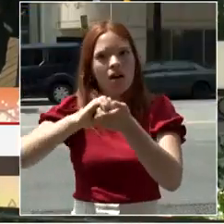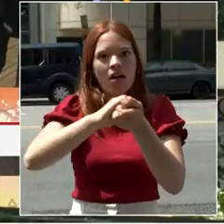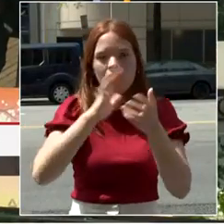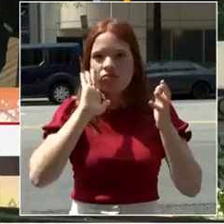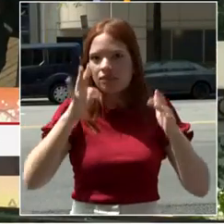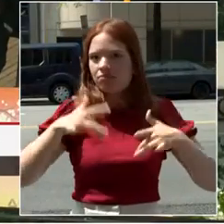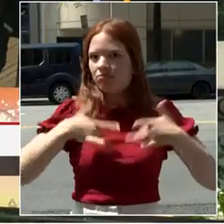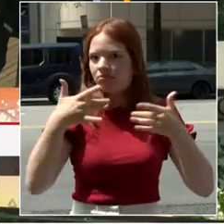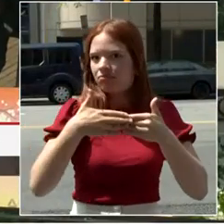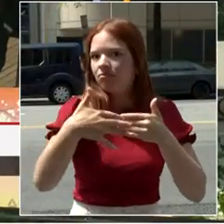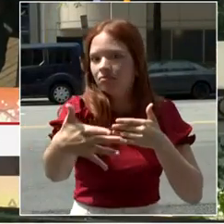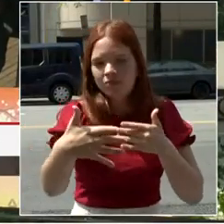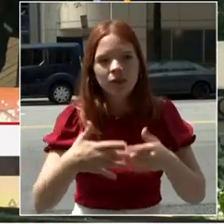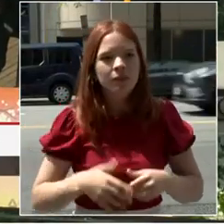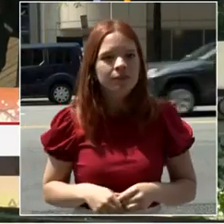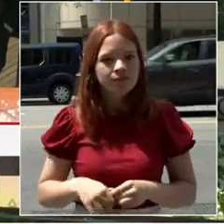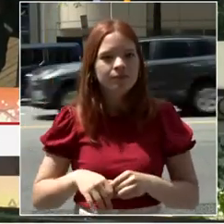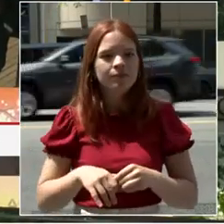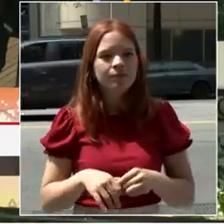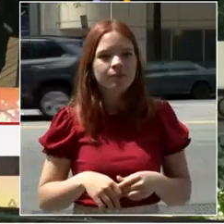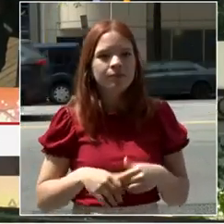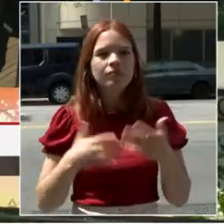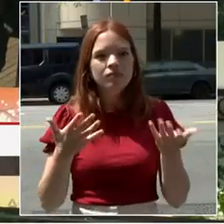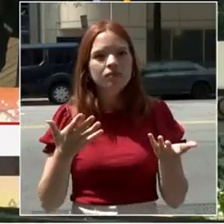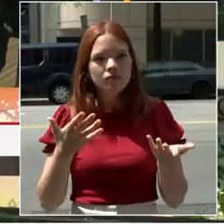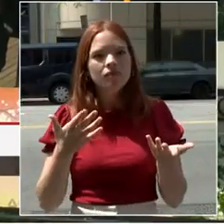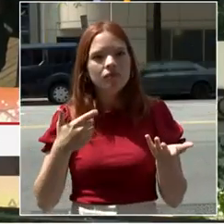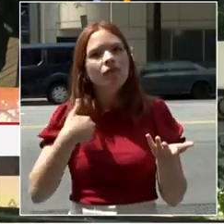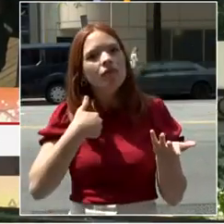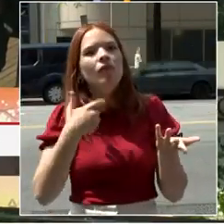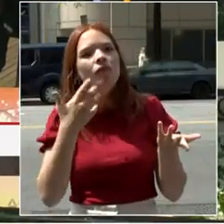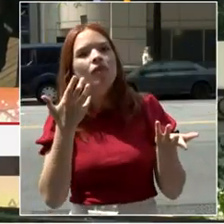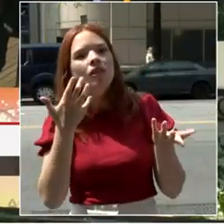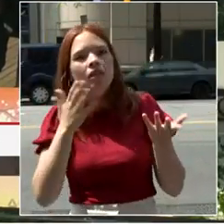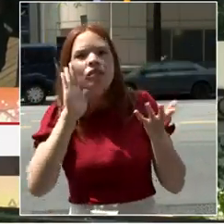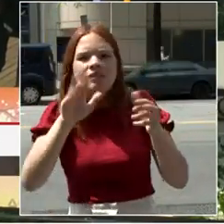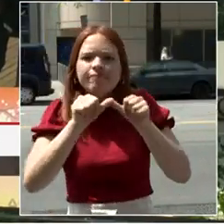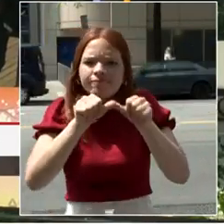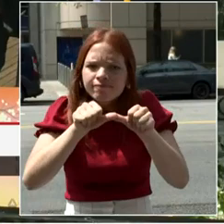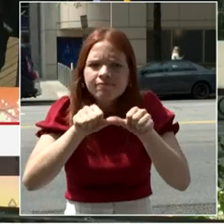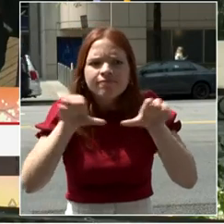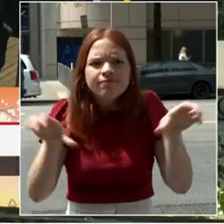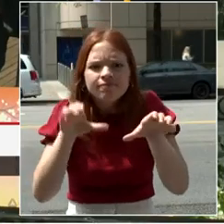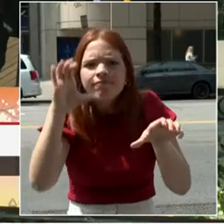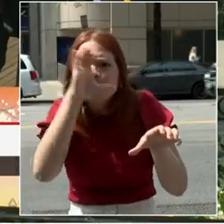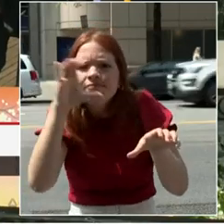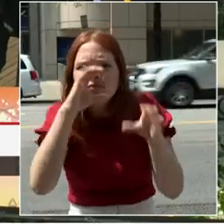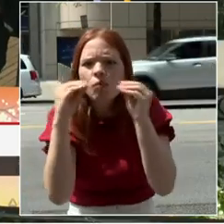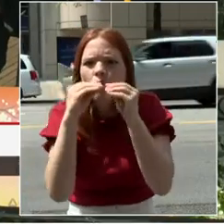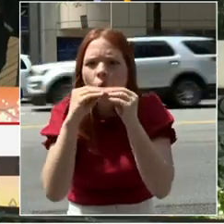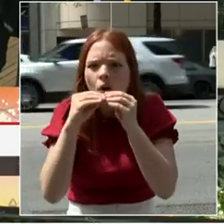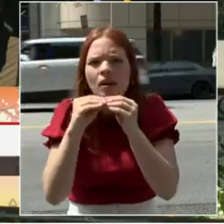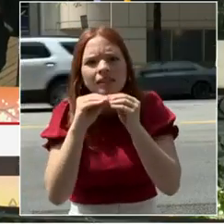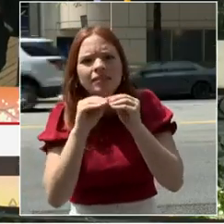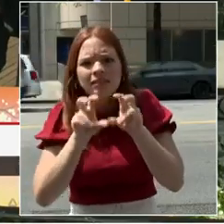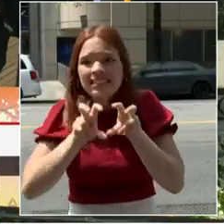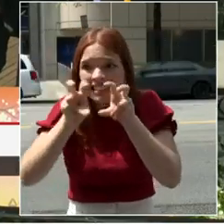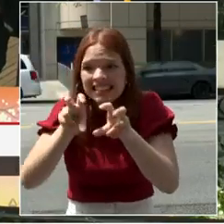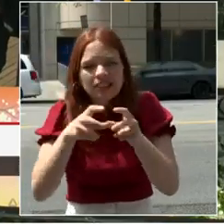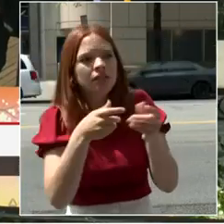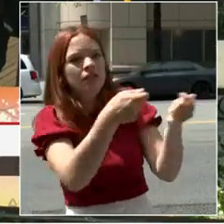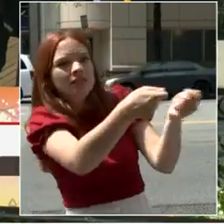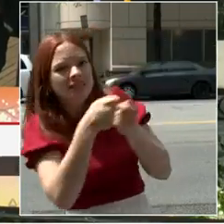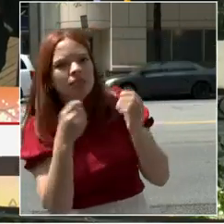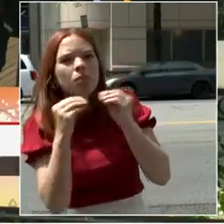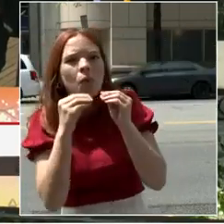to revisit other investments, including the Food Access Fund, and other priorities. So